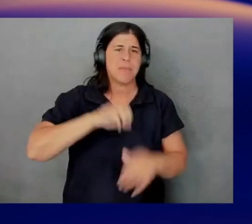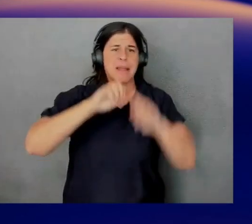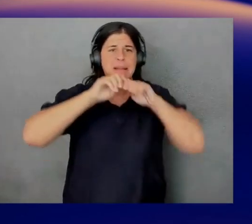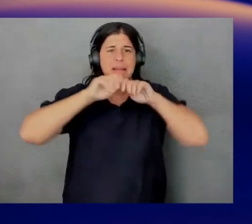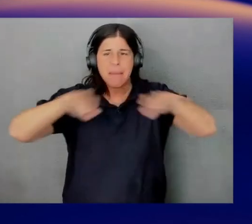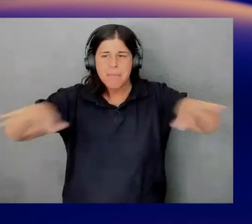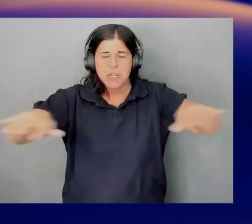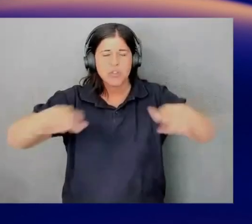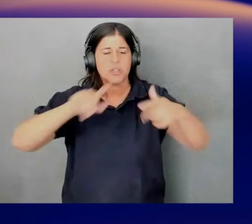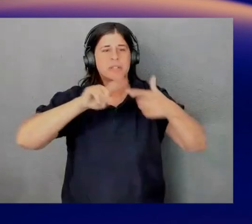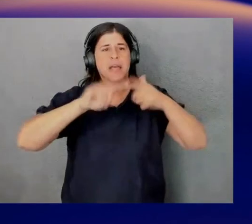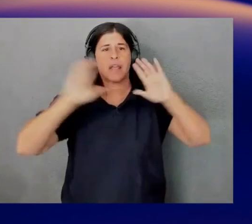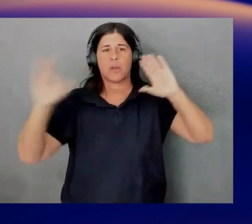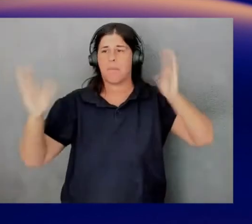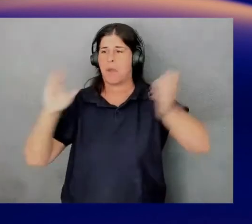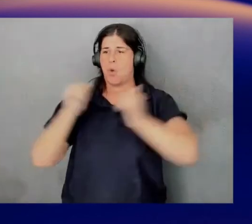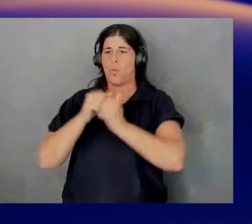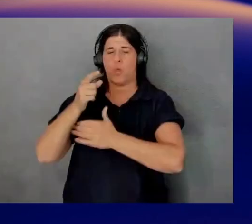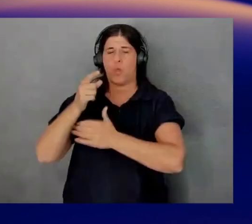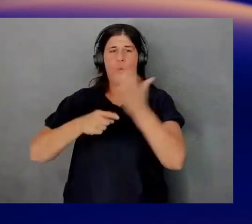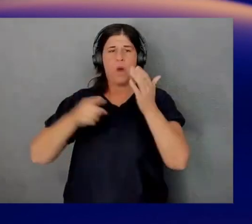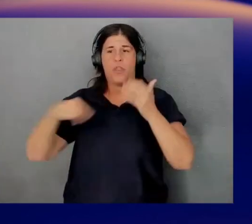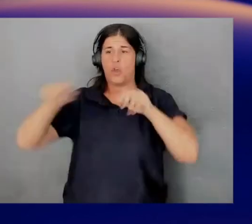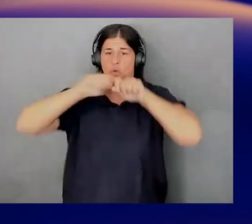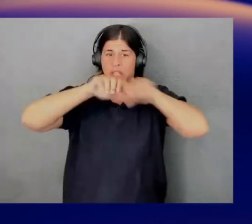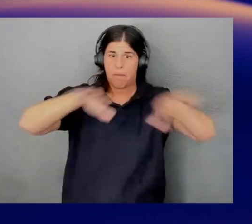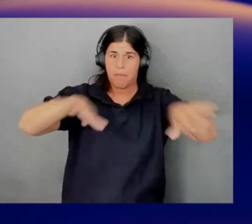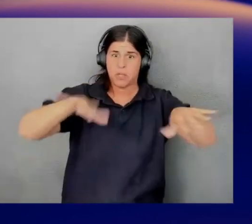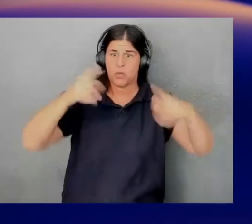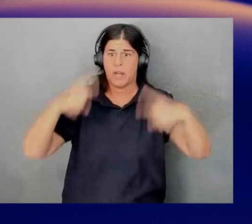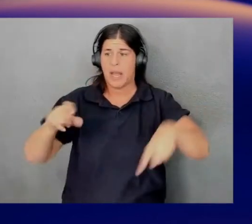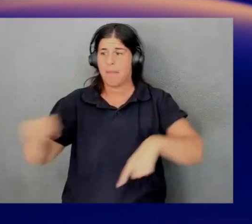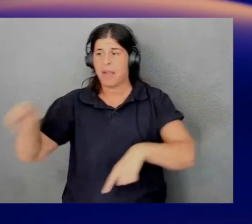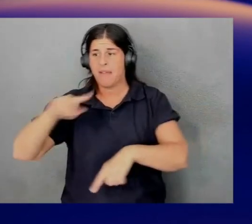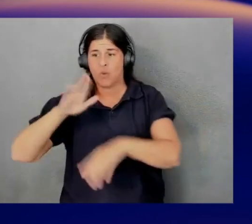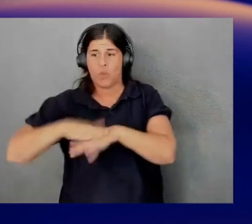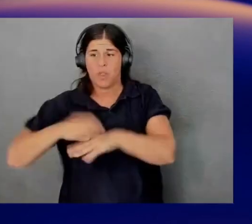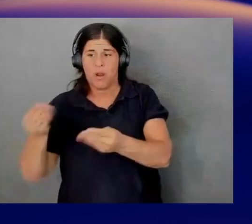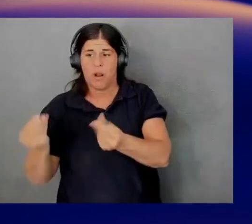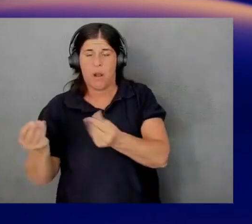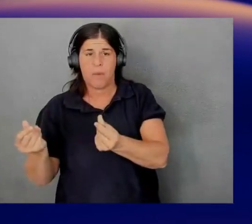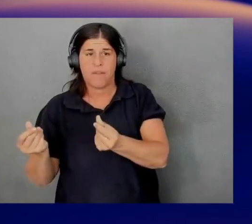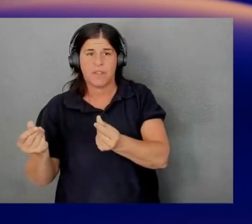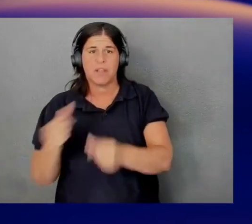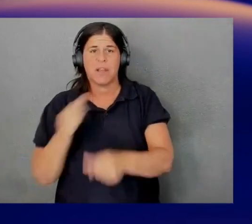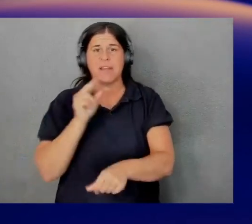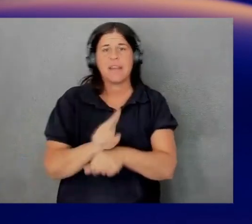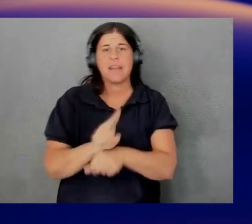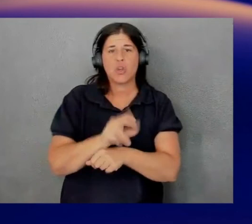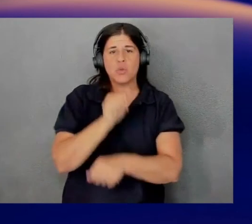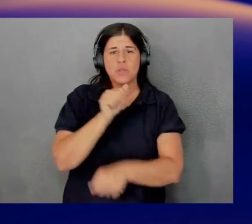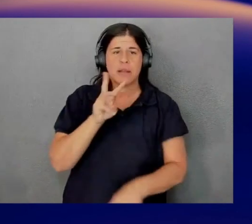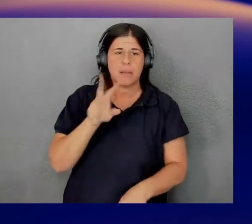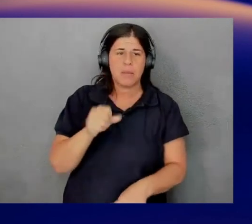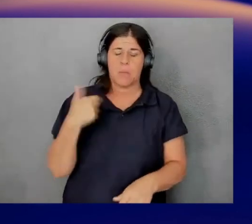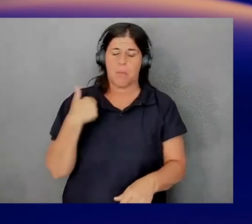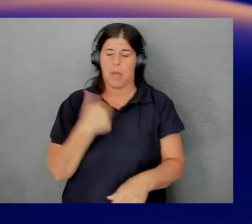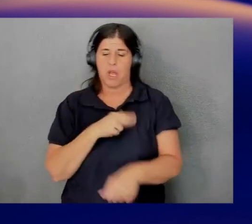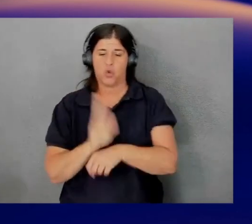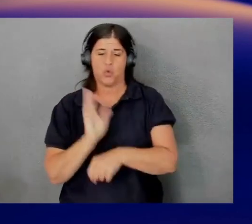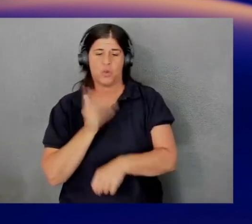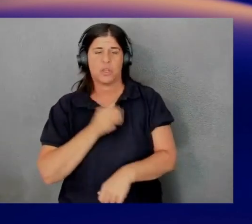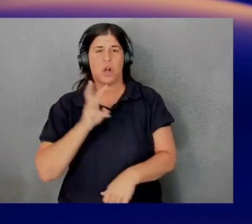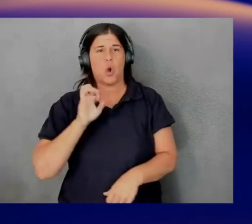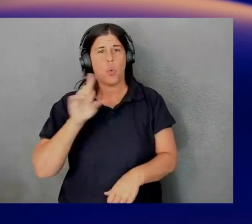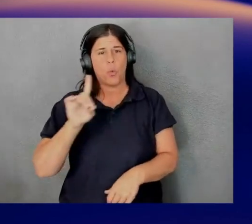also compare that to what those emissions would be if you were on-premises. You were not using AWS. So, by using, you know, our wind power, our solar